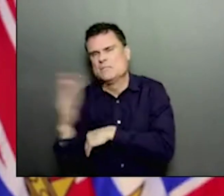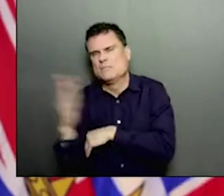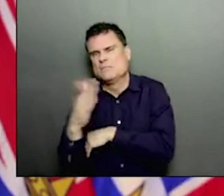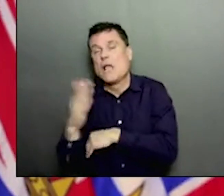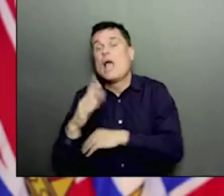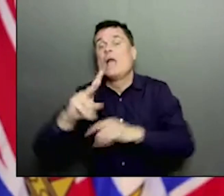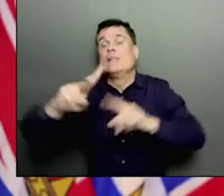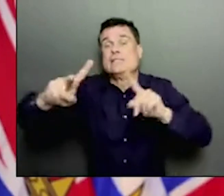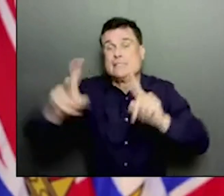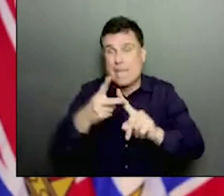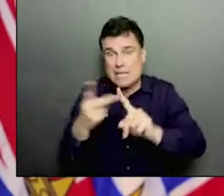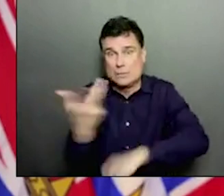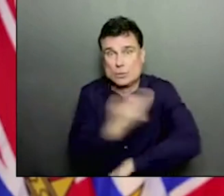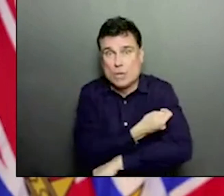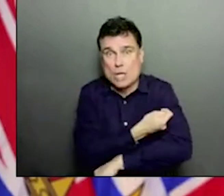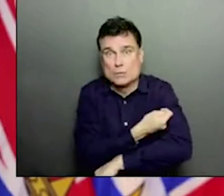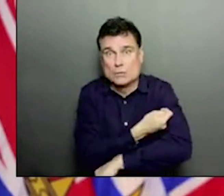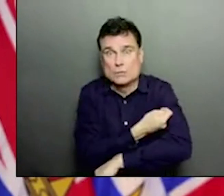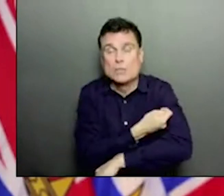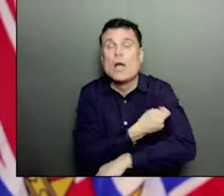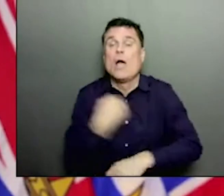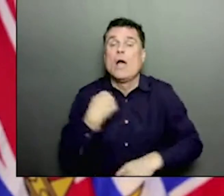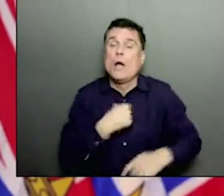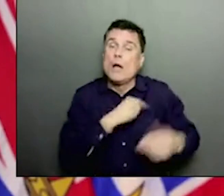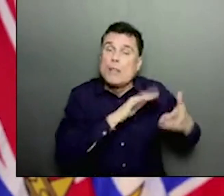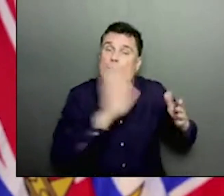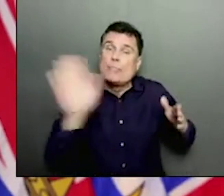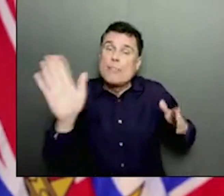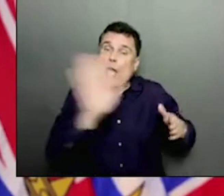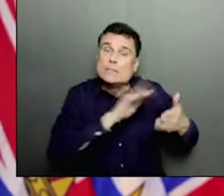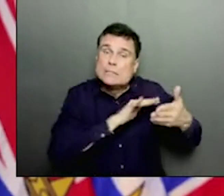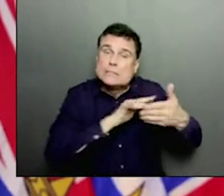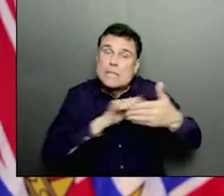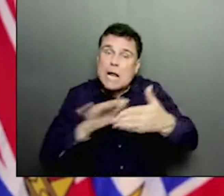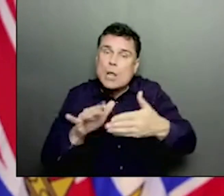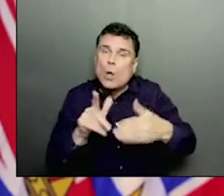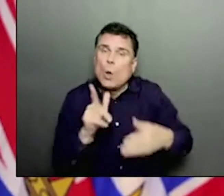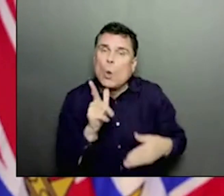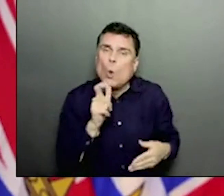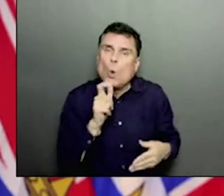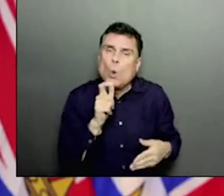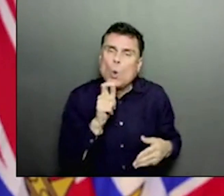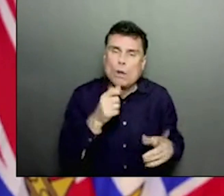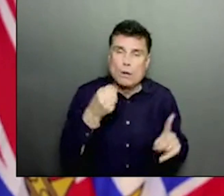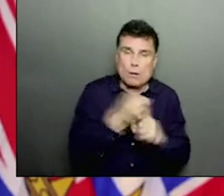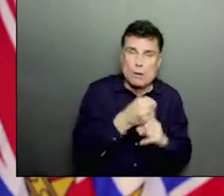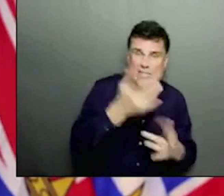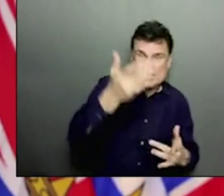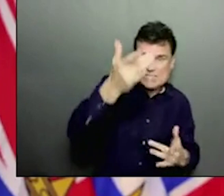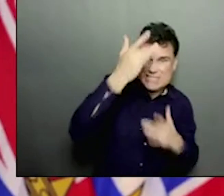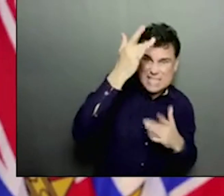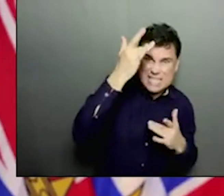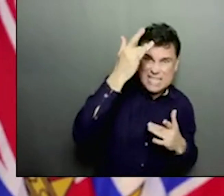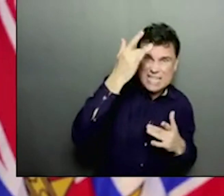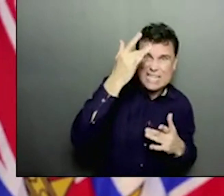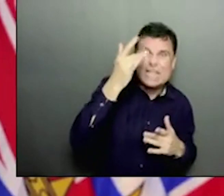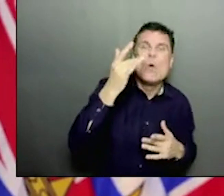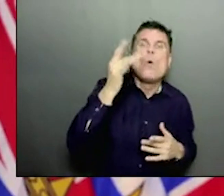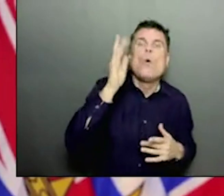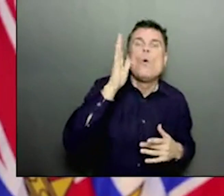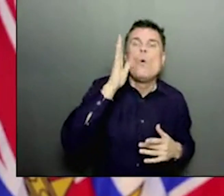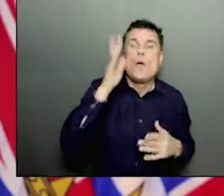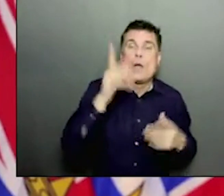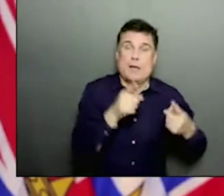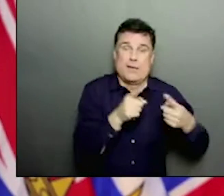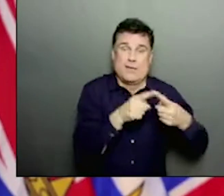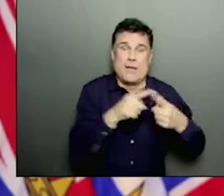And what we know from the Pfizer vaccine is that between the first dose and the second dose, the protection